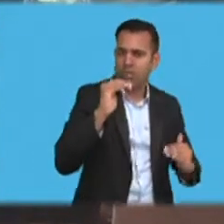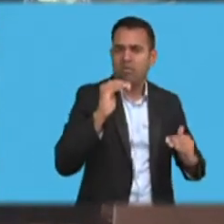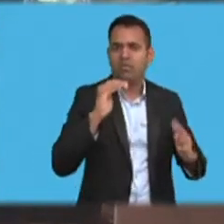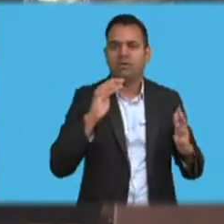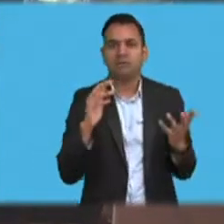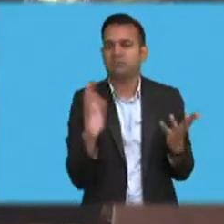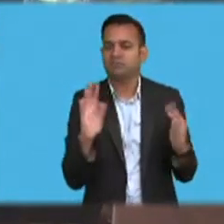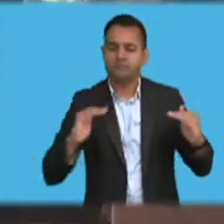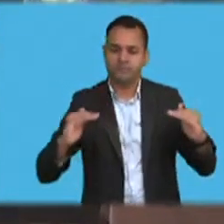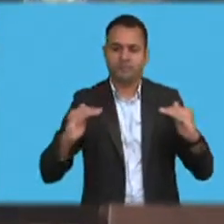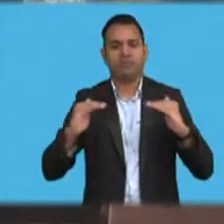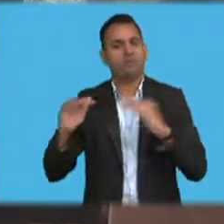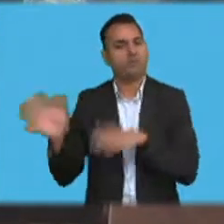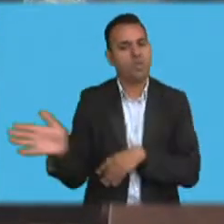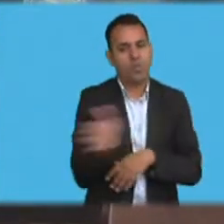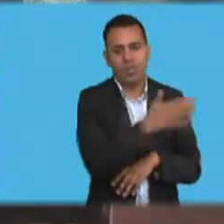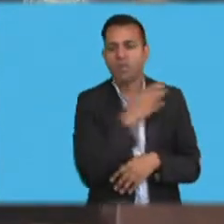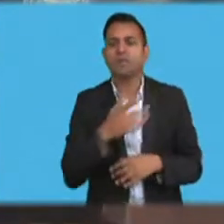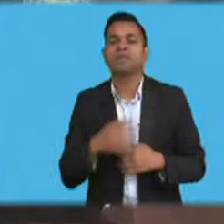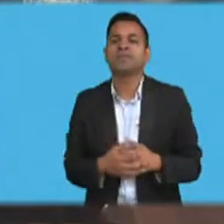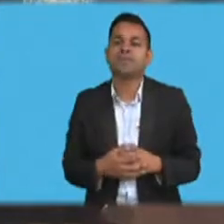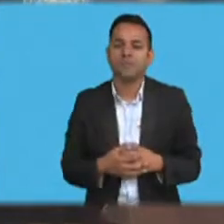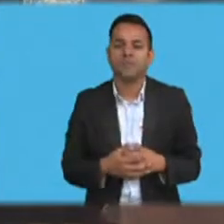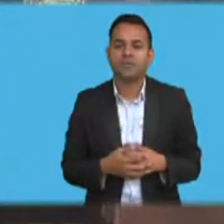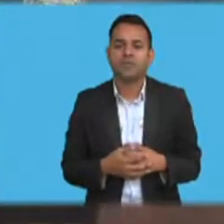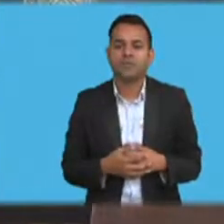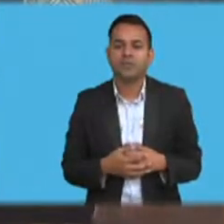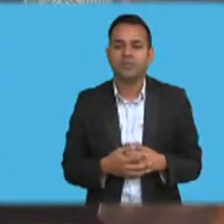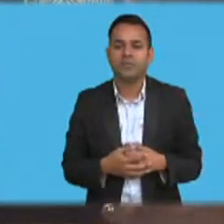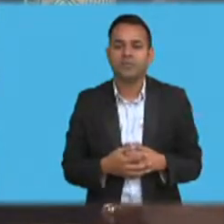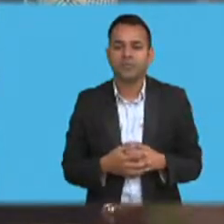has to promote gender equality in the fishery sector. Thank you, Madam Speaker.